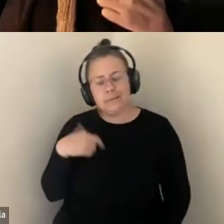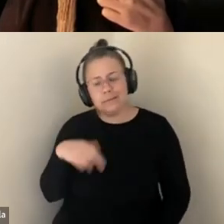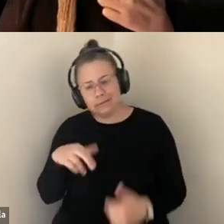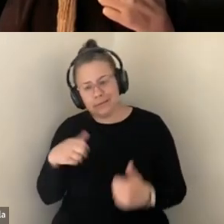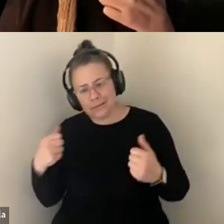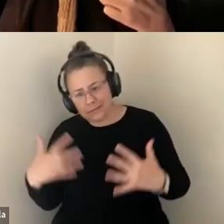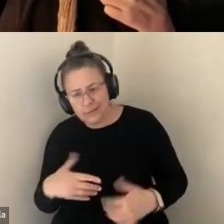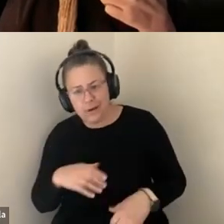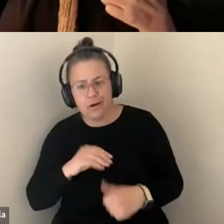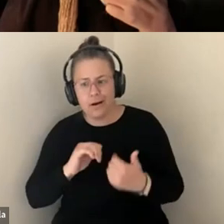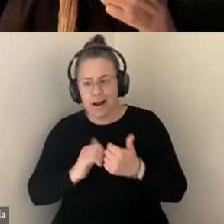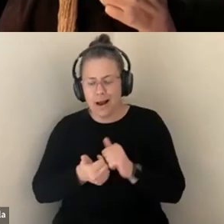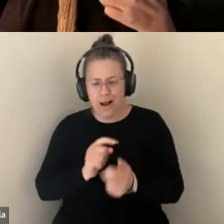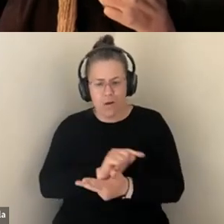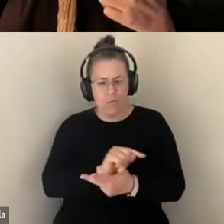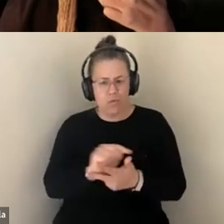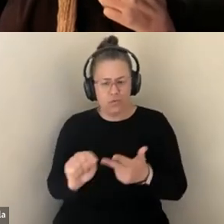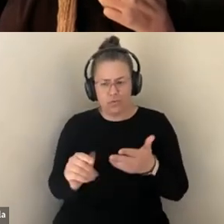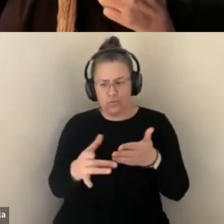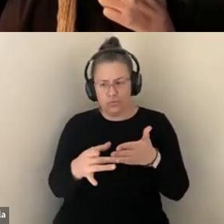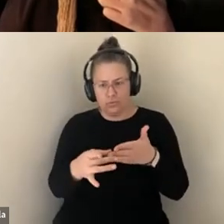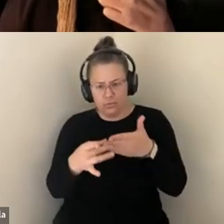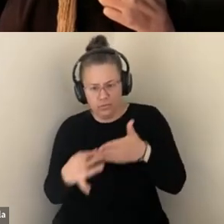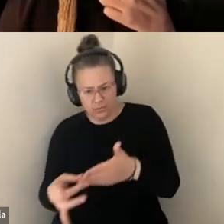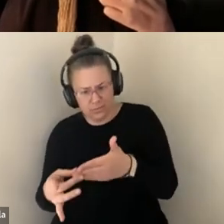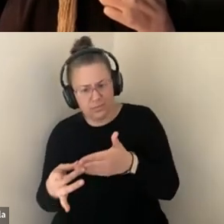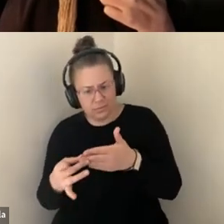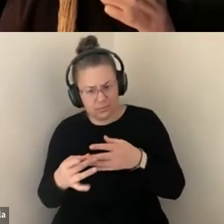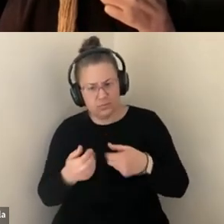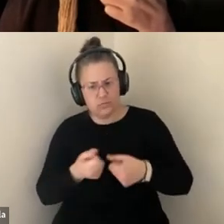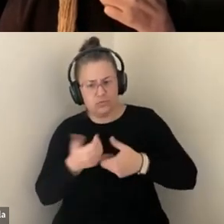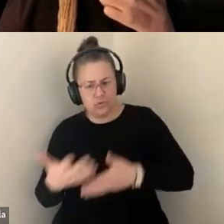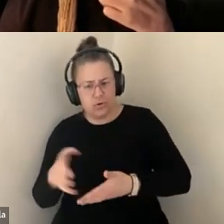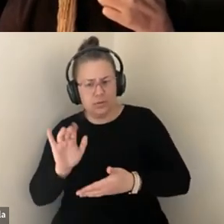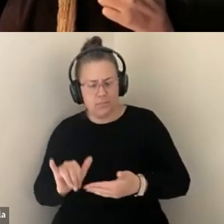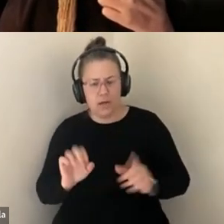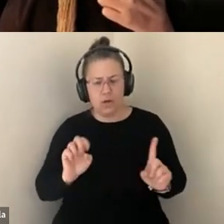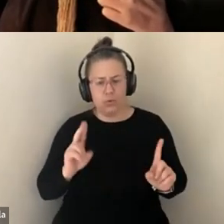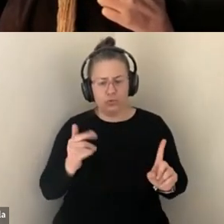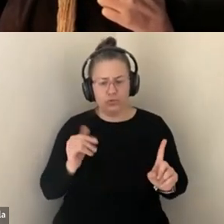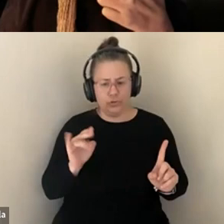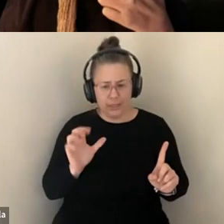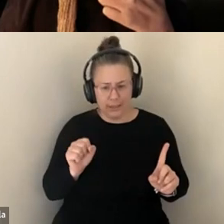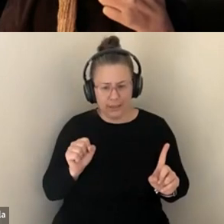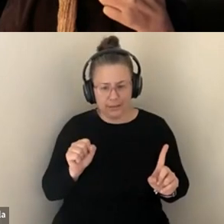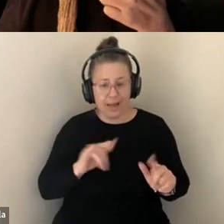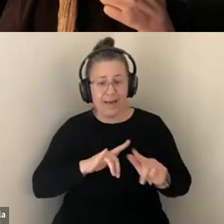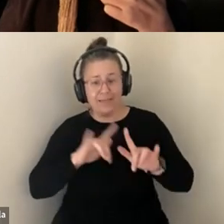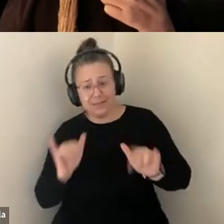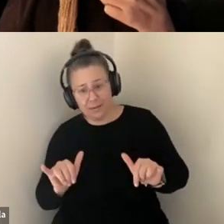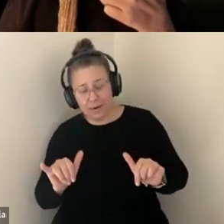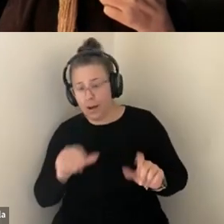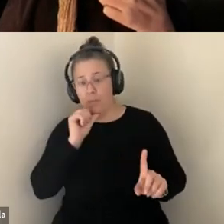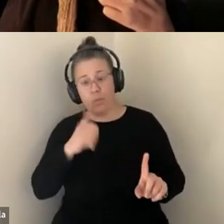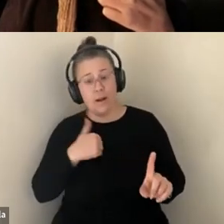INFORMED EACH OTHER, WE WOULD NOT HAVE HAD SUCH RACIST EGENICS IN THE U.S. WITHOUT THE ABLEISM, WHICH SERVED AS ITS